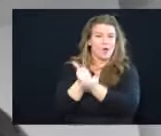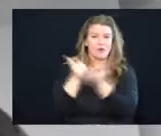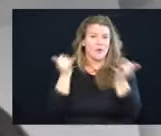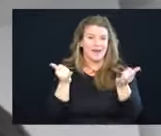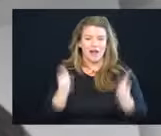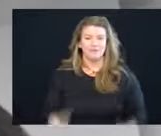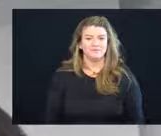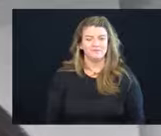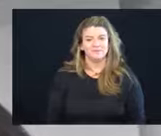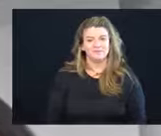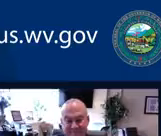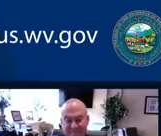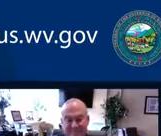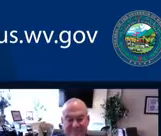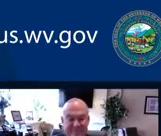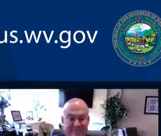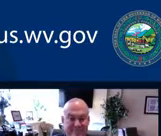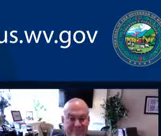Thanks.